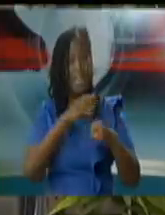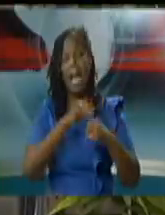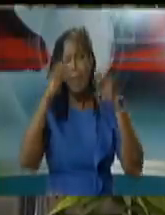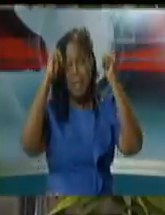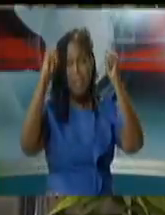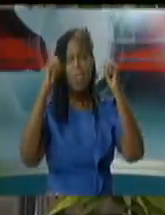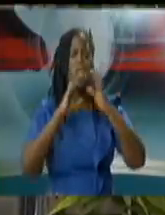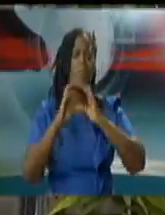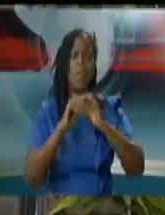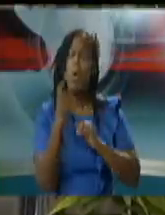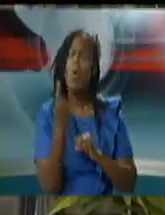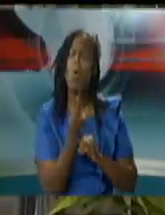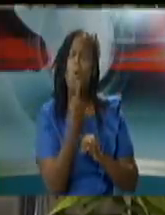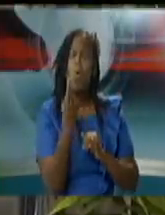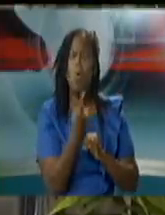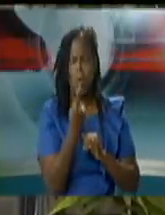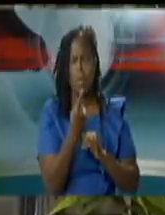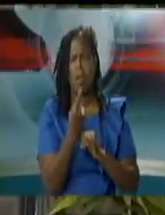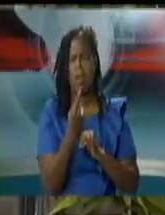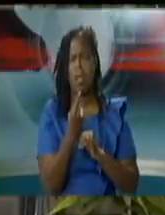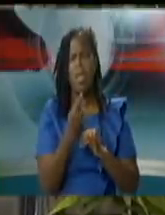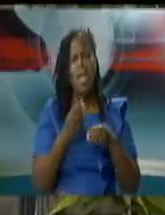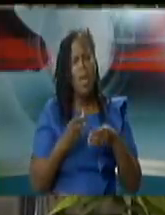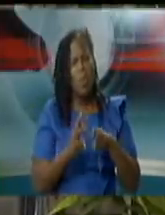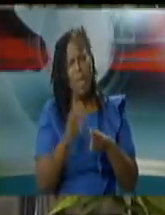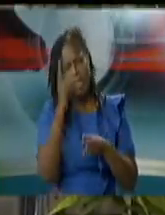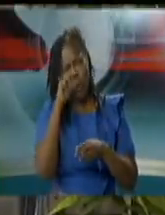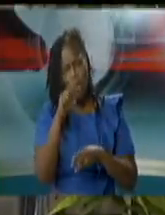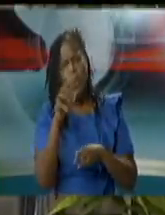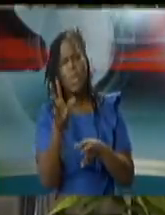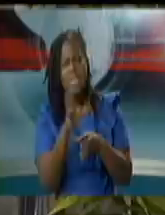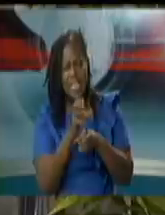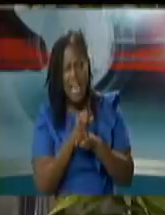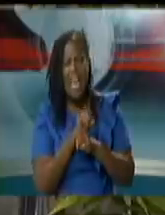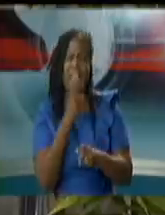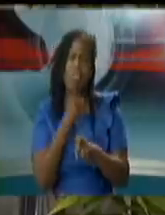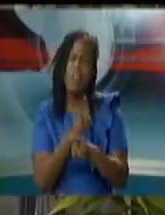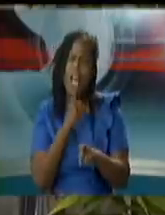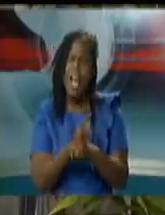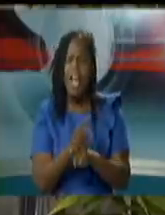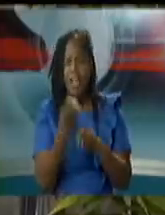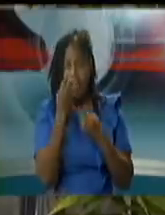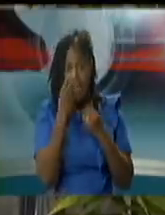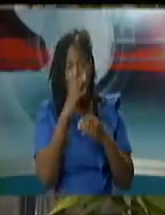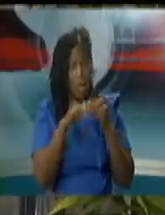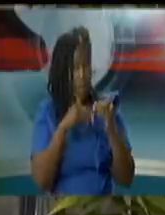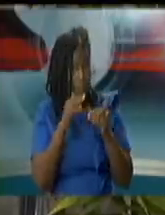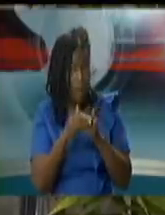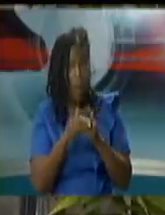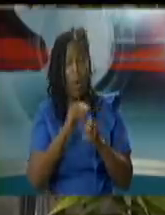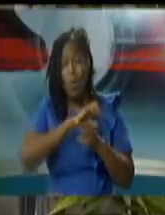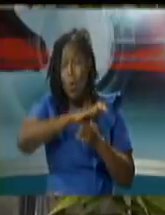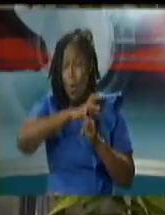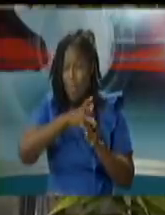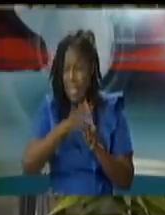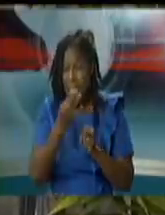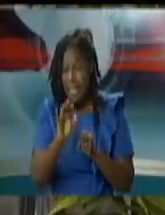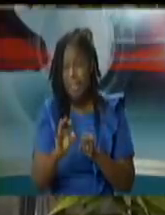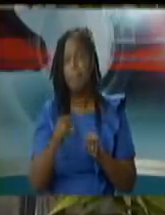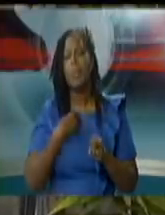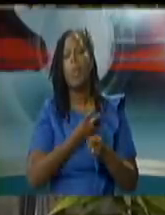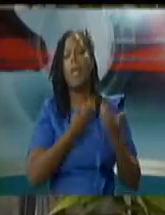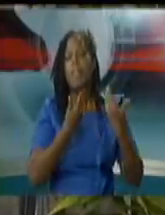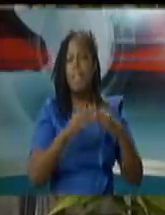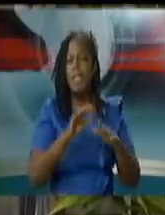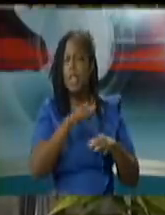are your only credible sources of government information on covet 19 as we end another week here is a reminder to